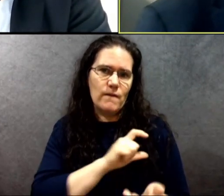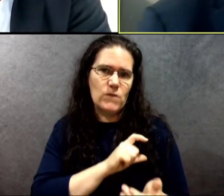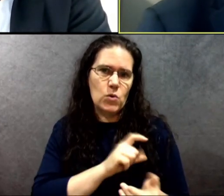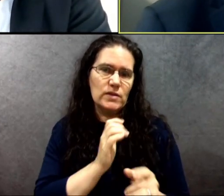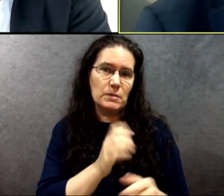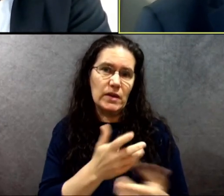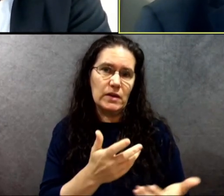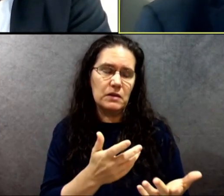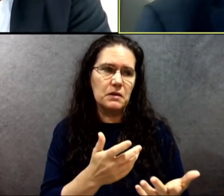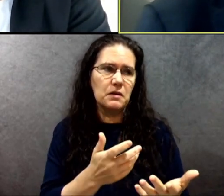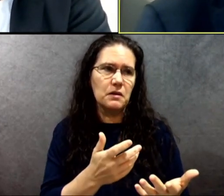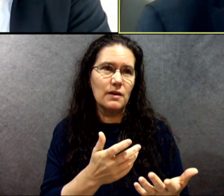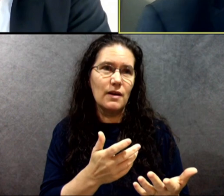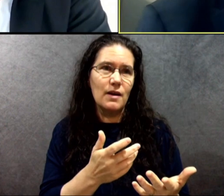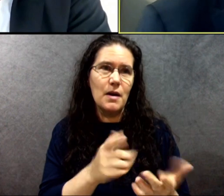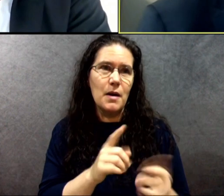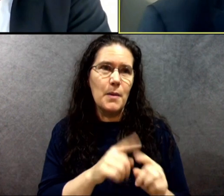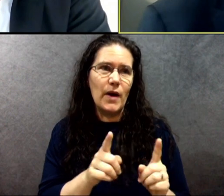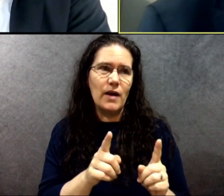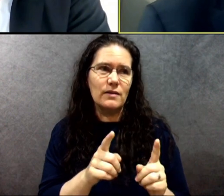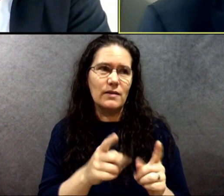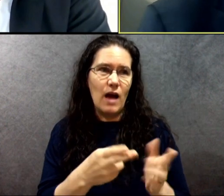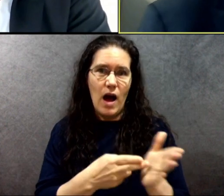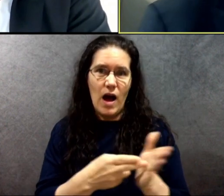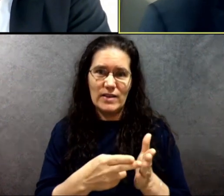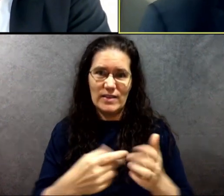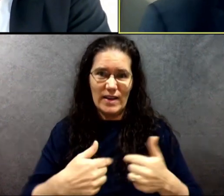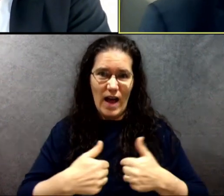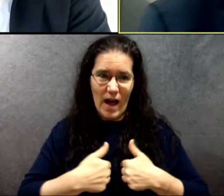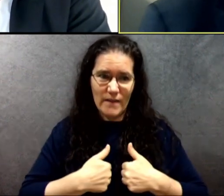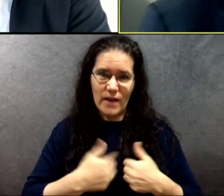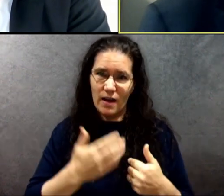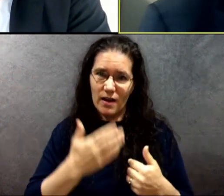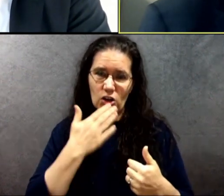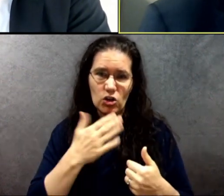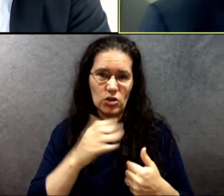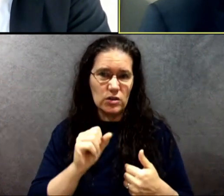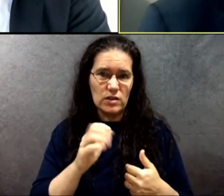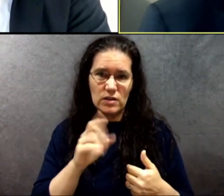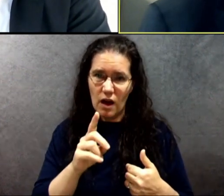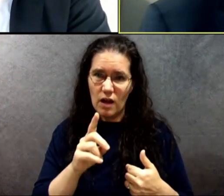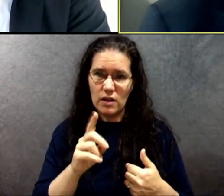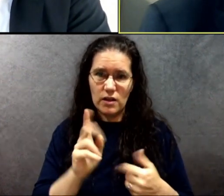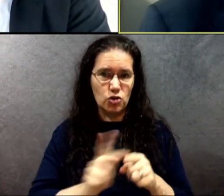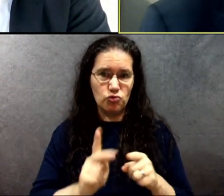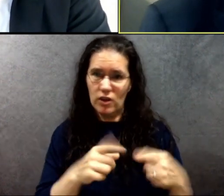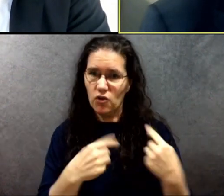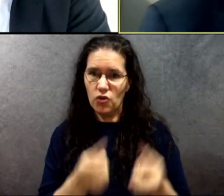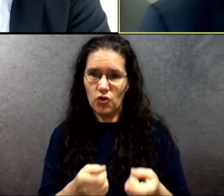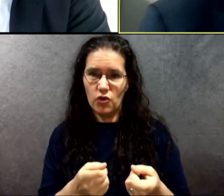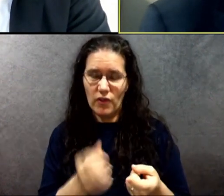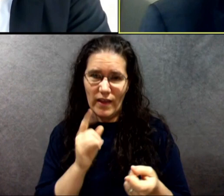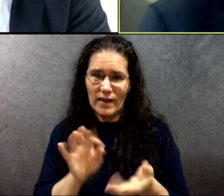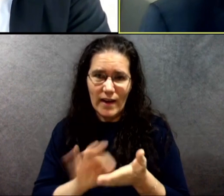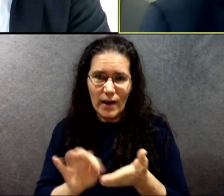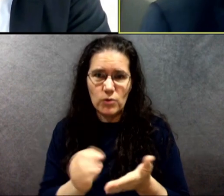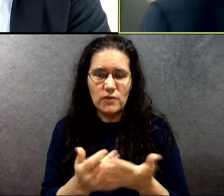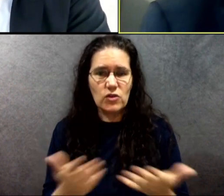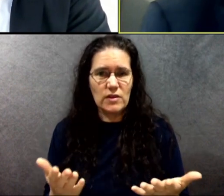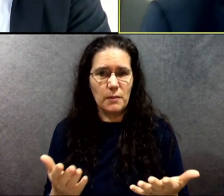the truth is that I've had a pretty good solid career here. I think that should count for something.